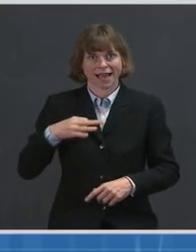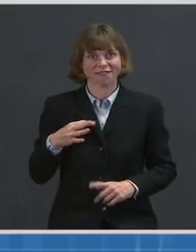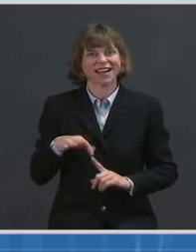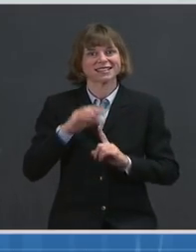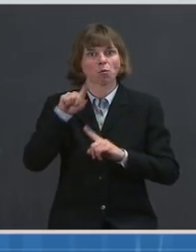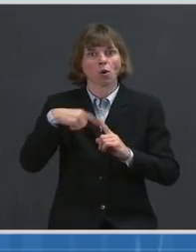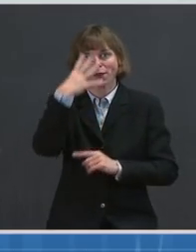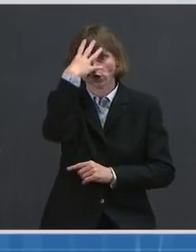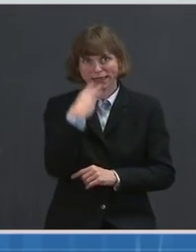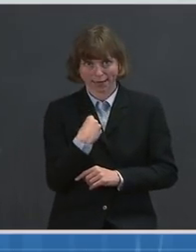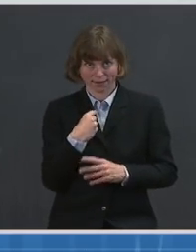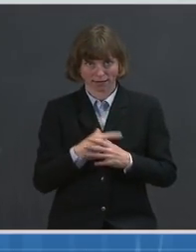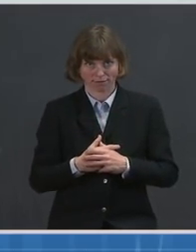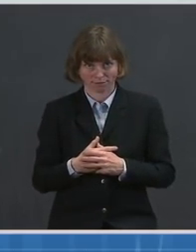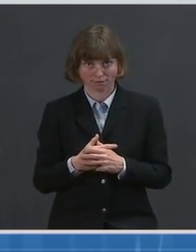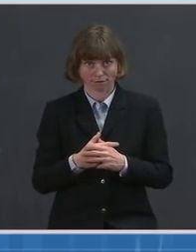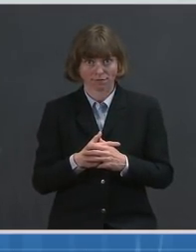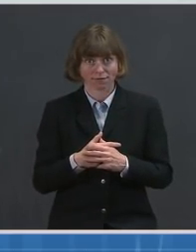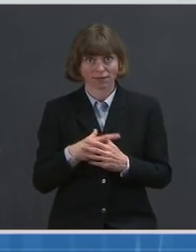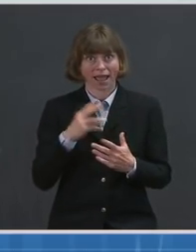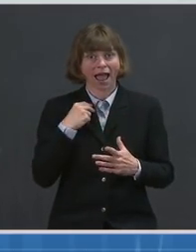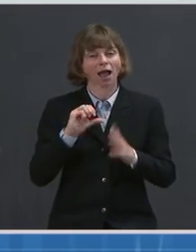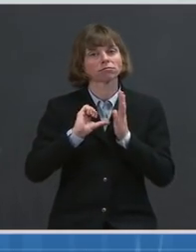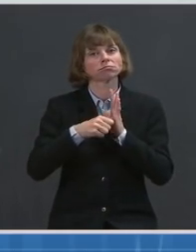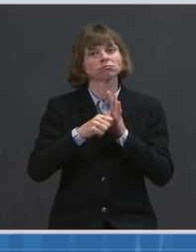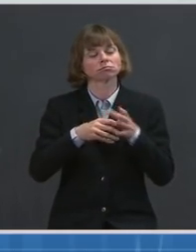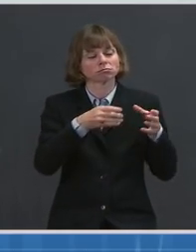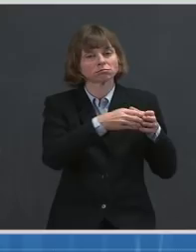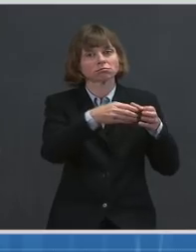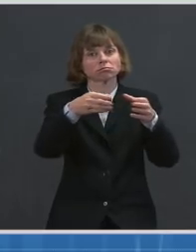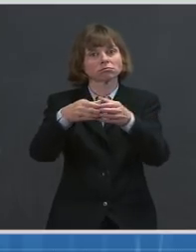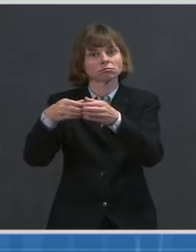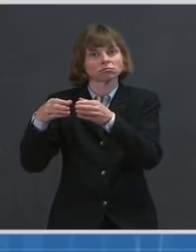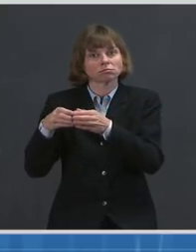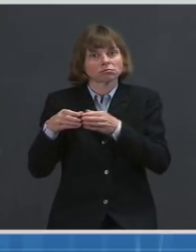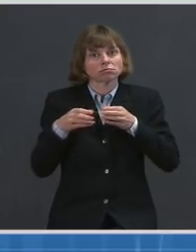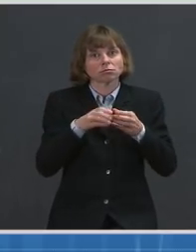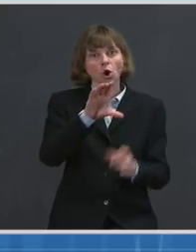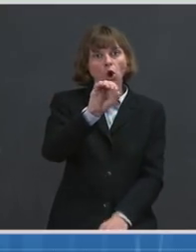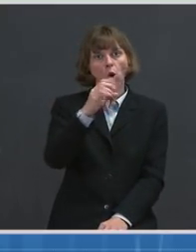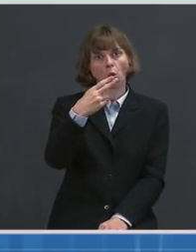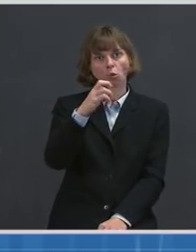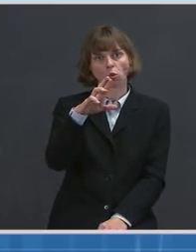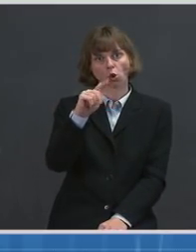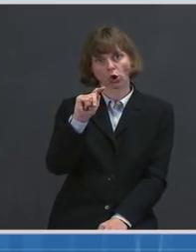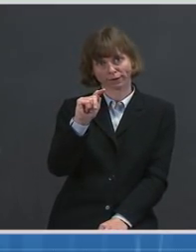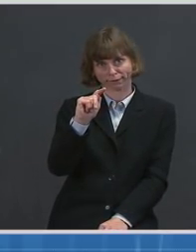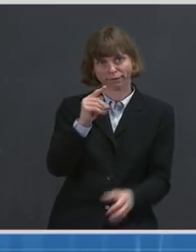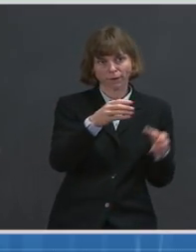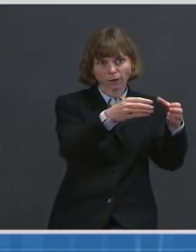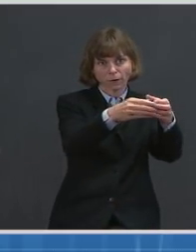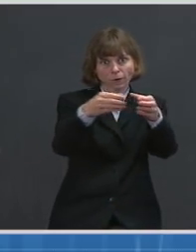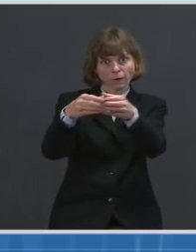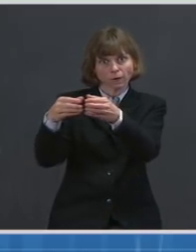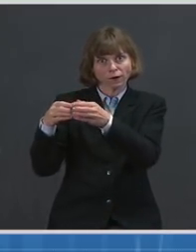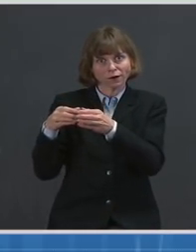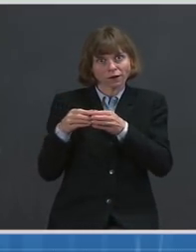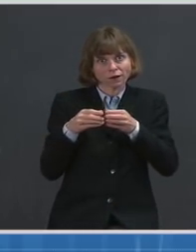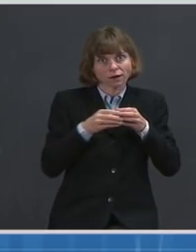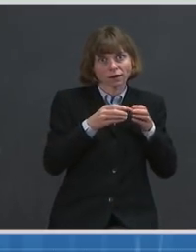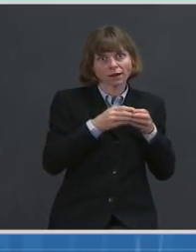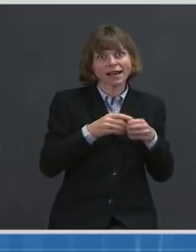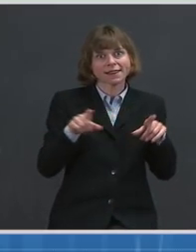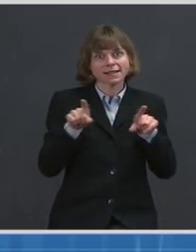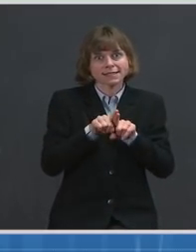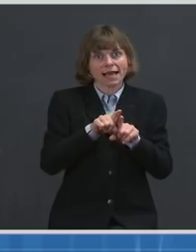highlights strategies such as cohorting, where groups of children are kept together with the same peers and staff to reduce the risk of spread throughout